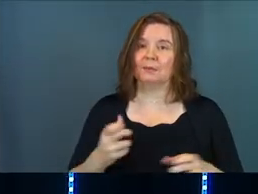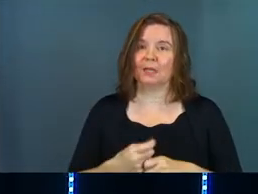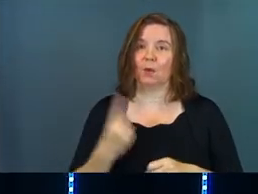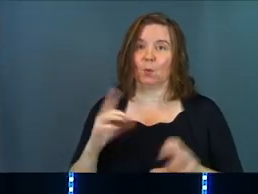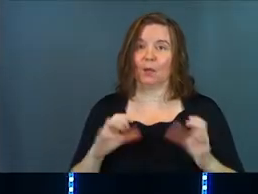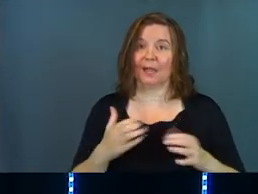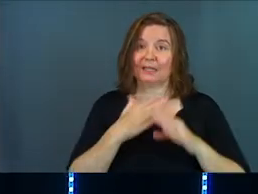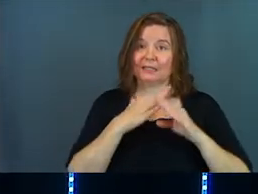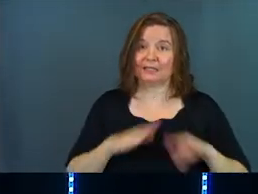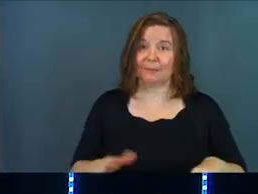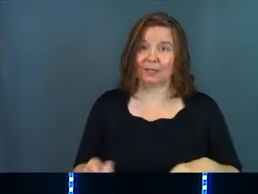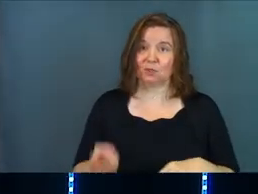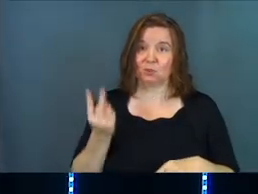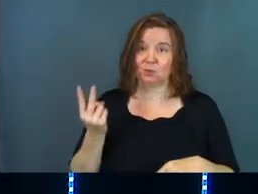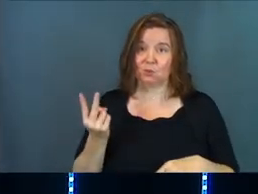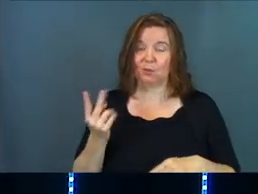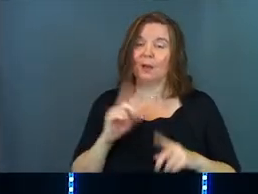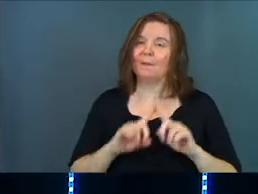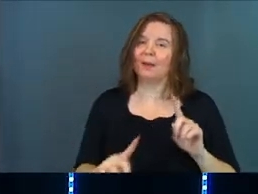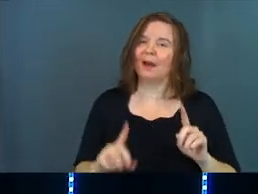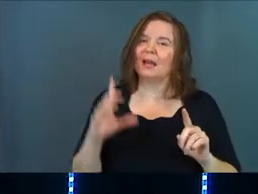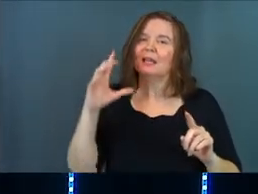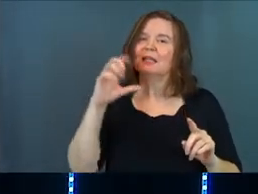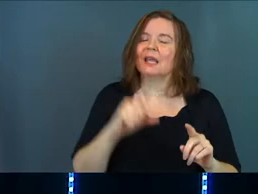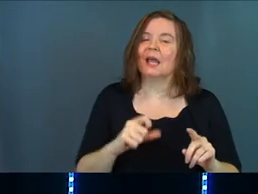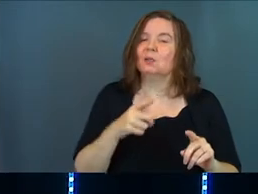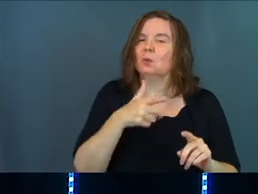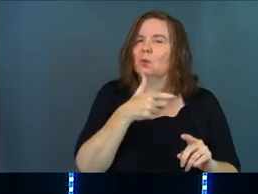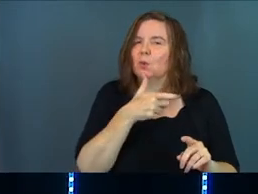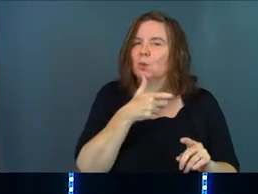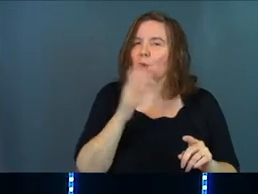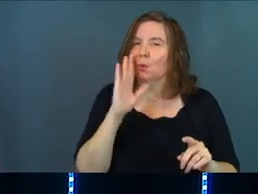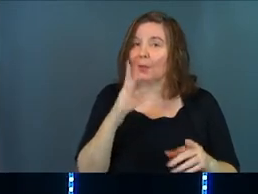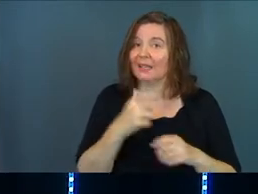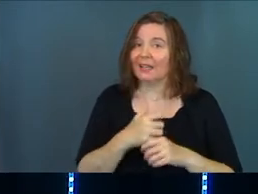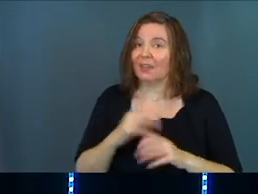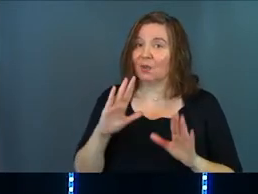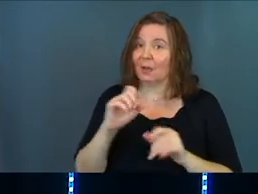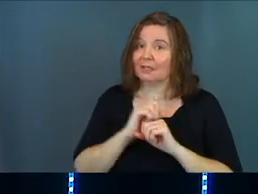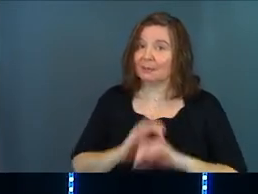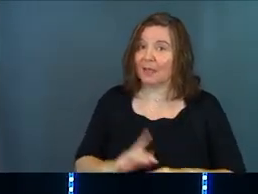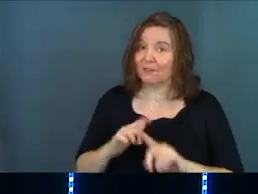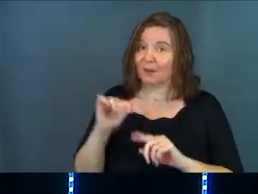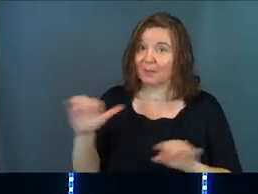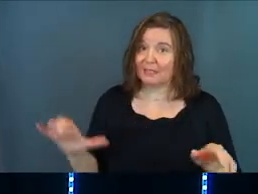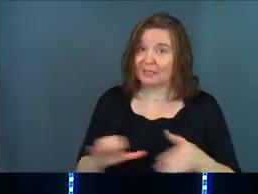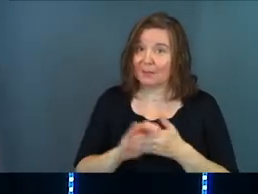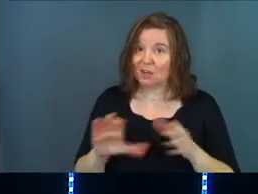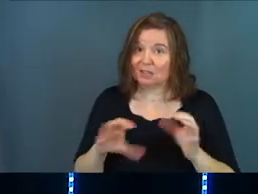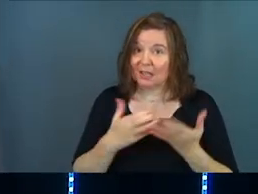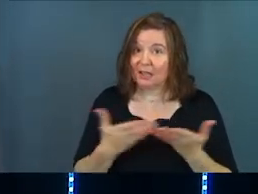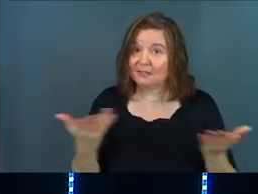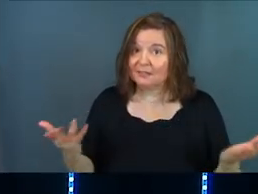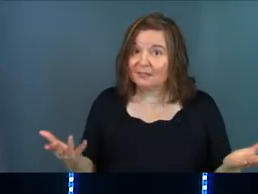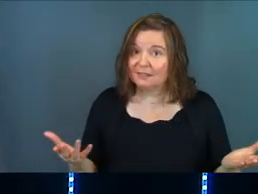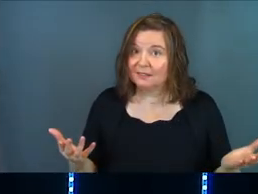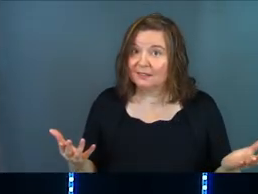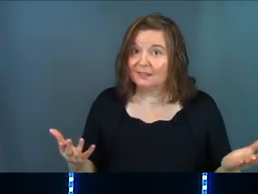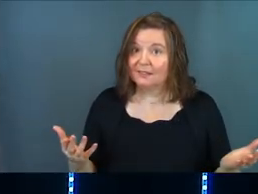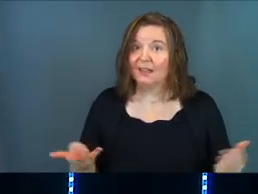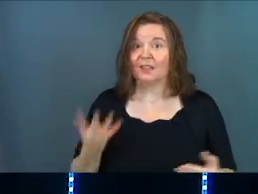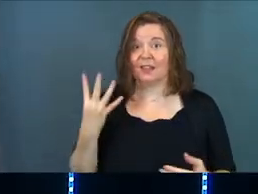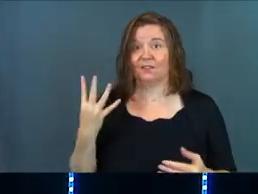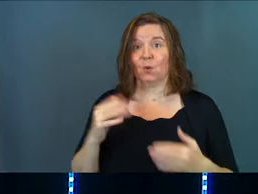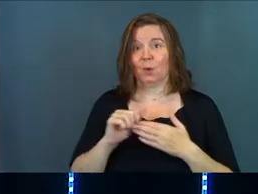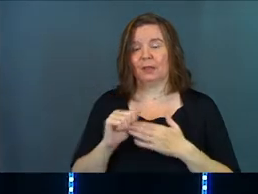take one class and split it into two. But guess who is going to get the greatest blessing out of this marriage class? The